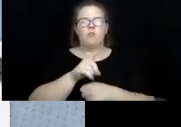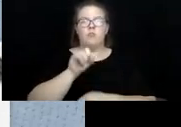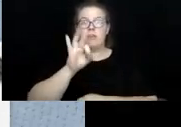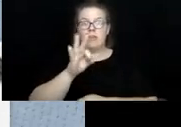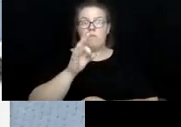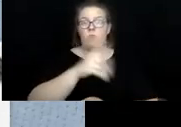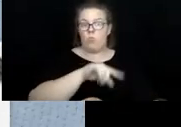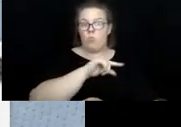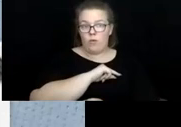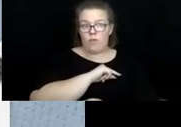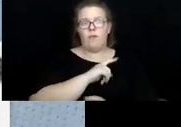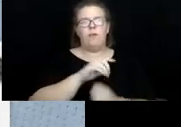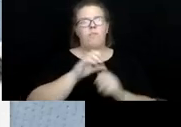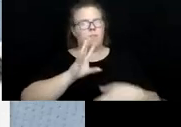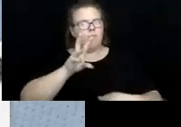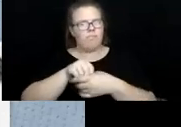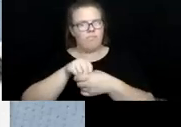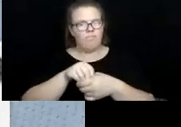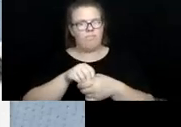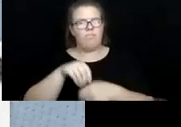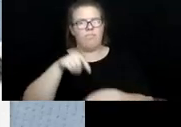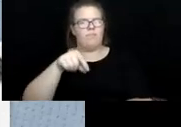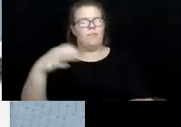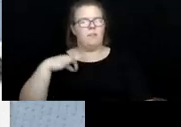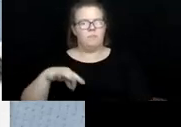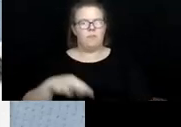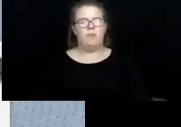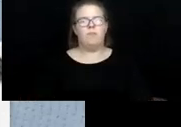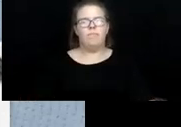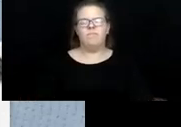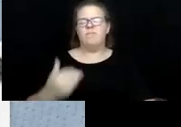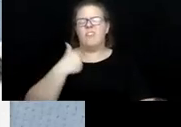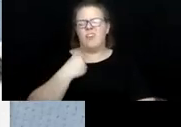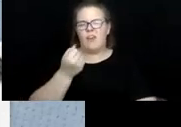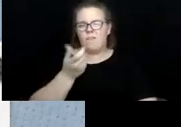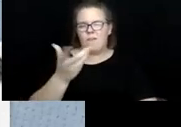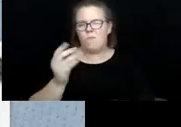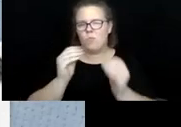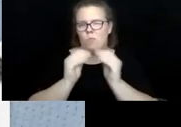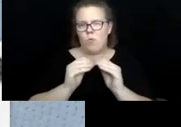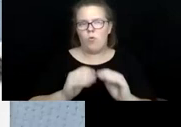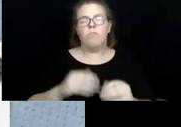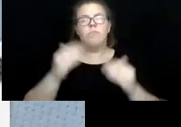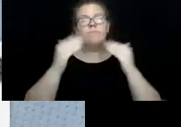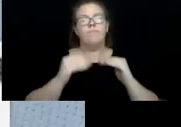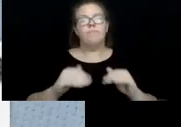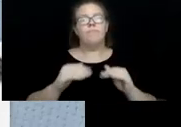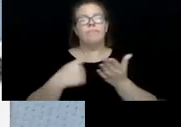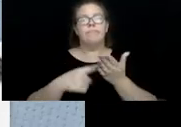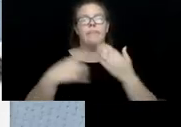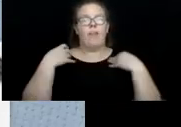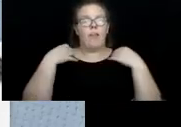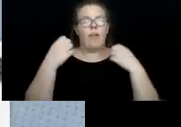HEAP take part in that benefit. I've just got a few more slides. The next one will deal with our health promotion.